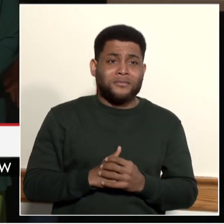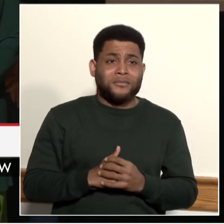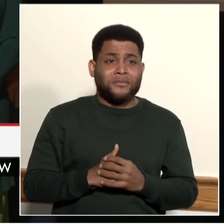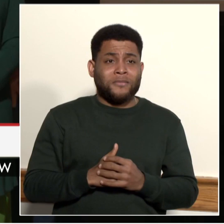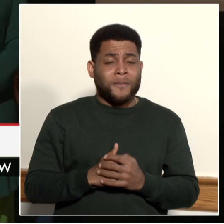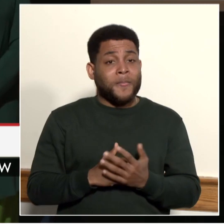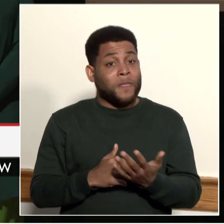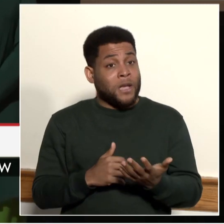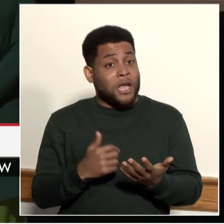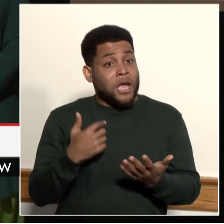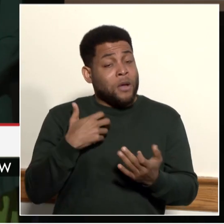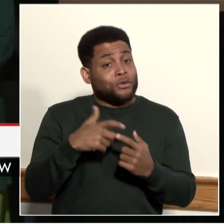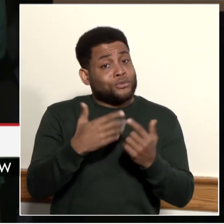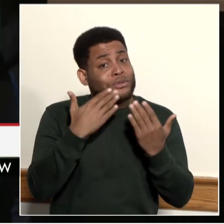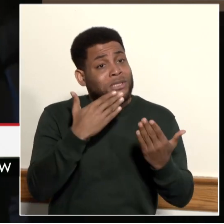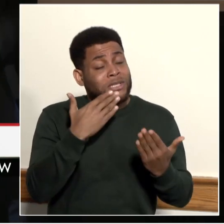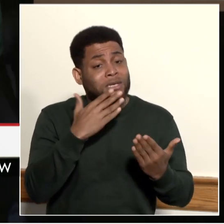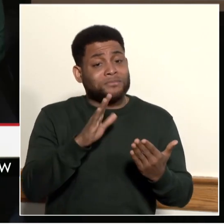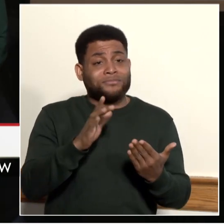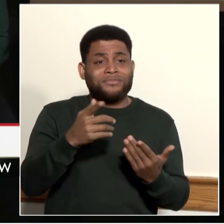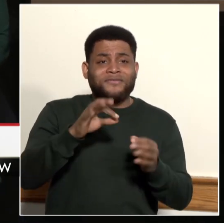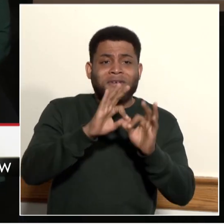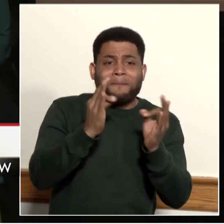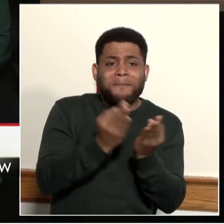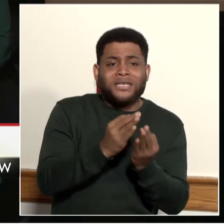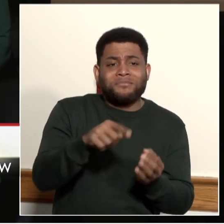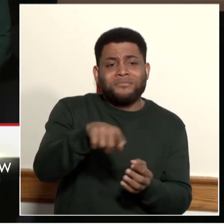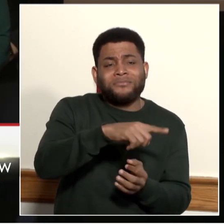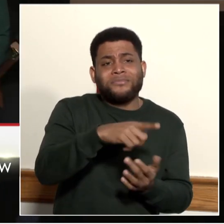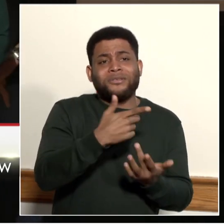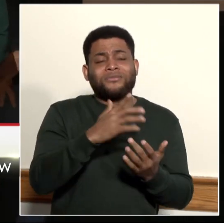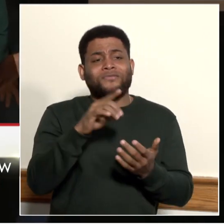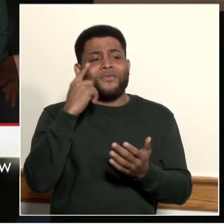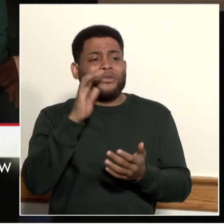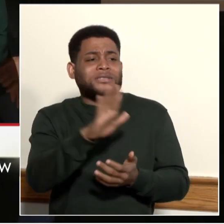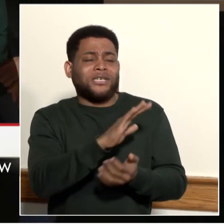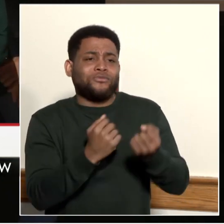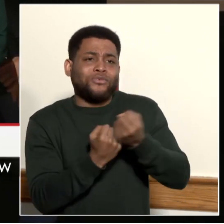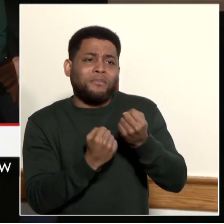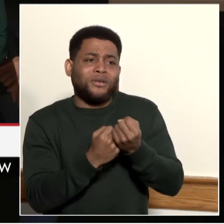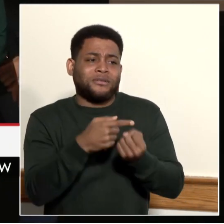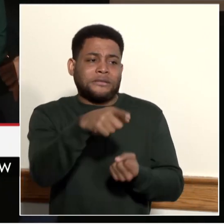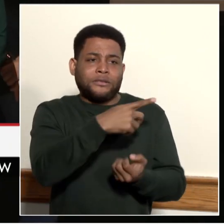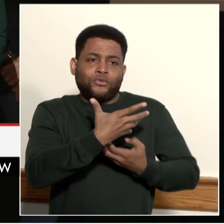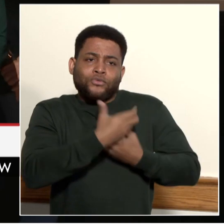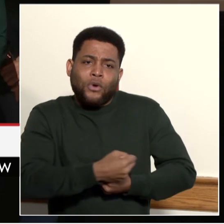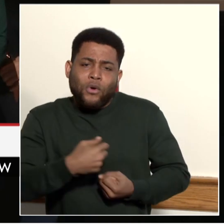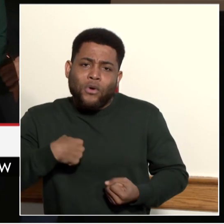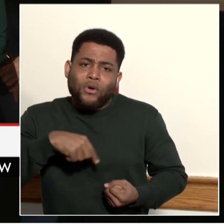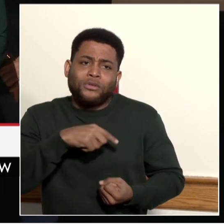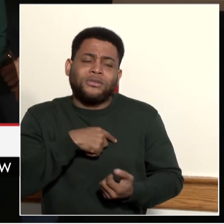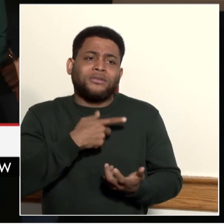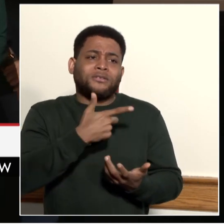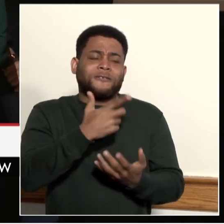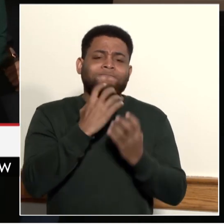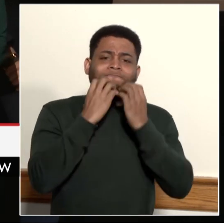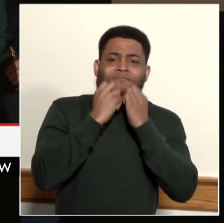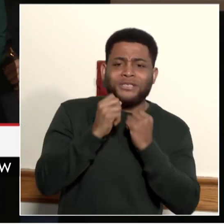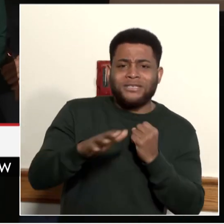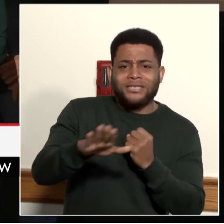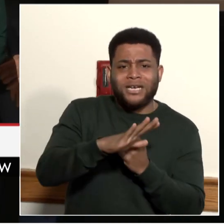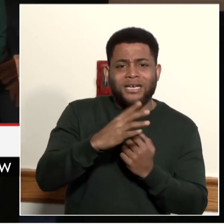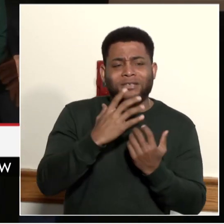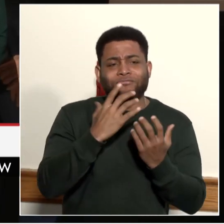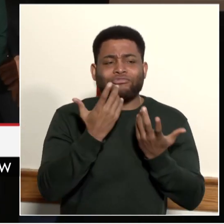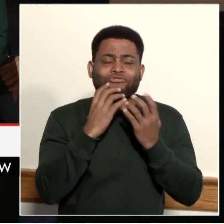support and entrusting us with your most precious gifts. To Dr. Austin, thank you for your dedication